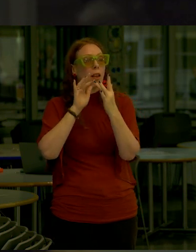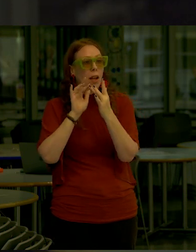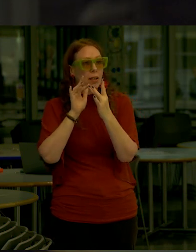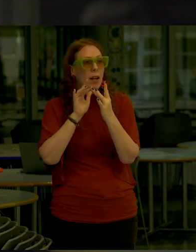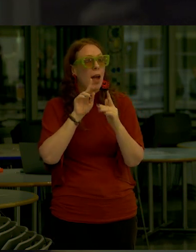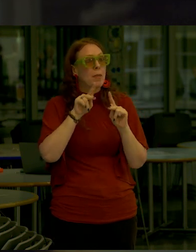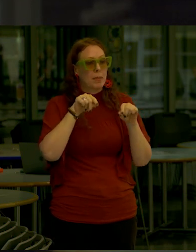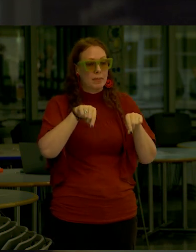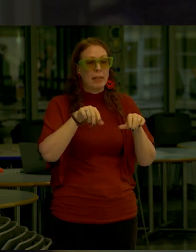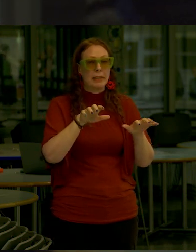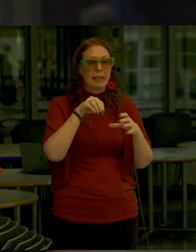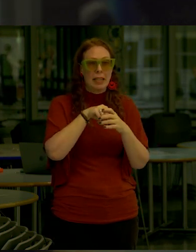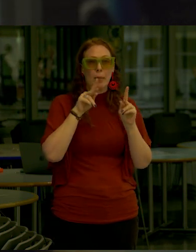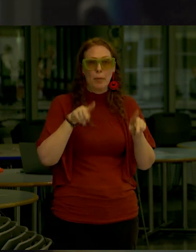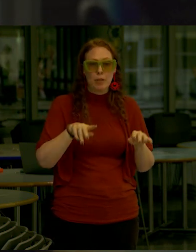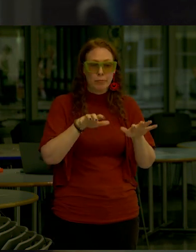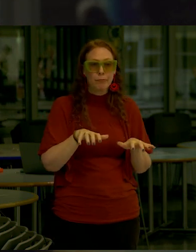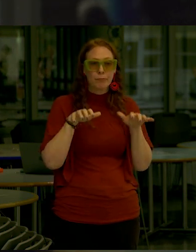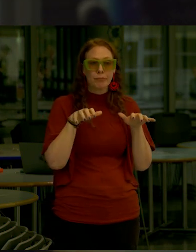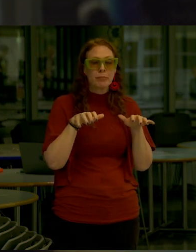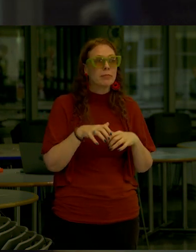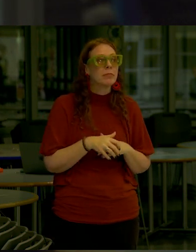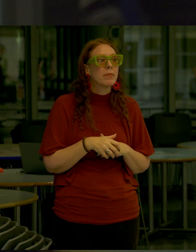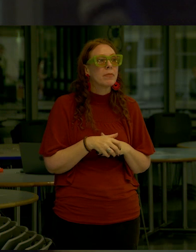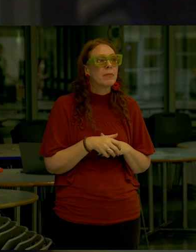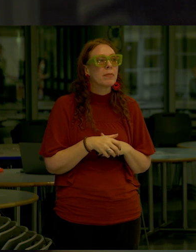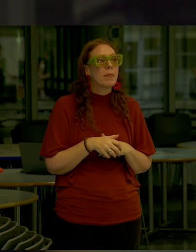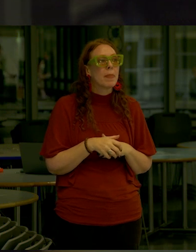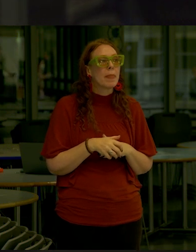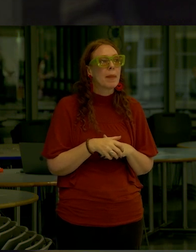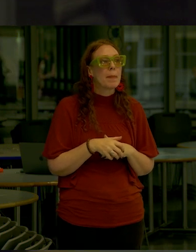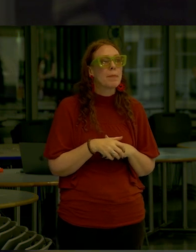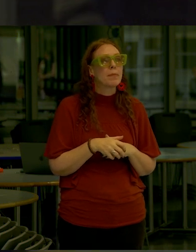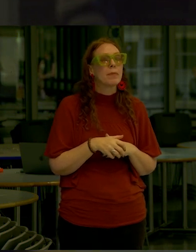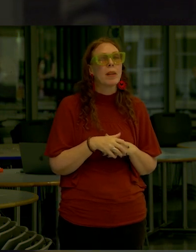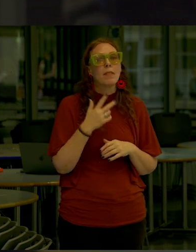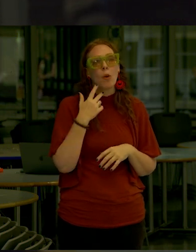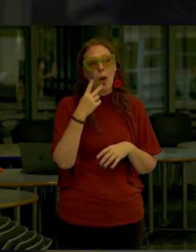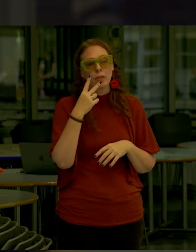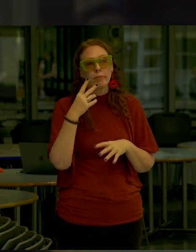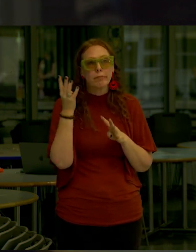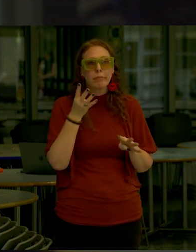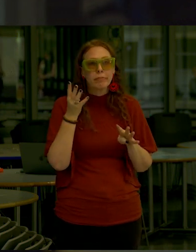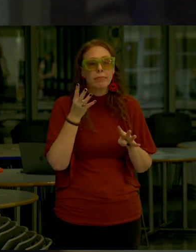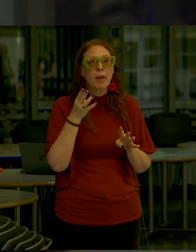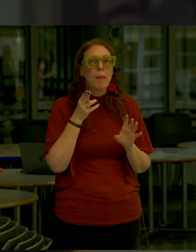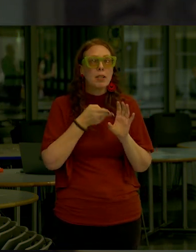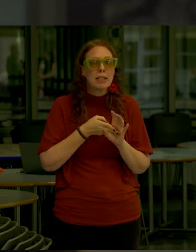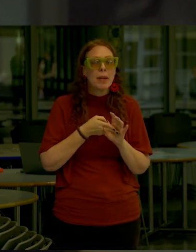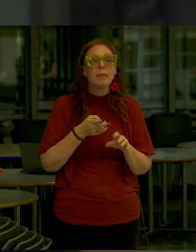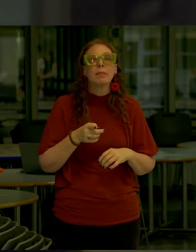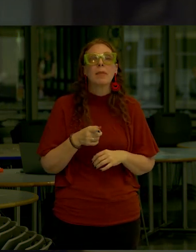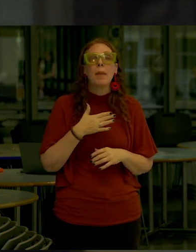folks who are in the audience right now so for those of you who are listening via live stream participating in that